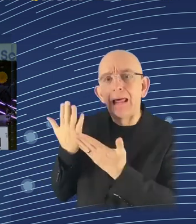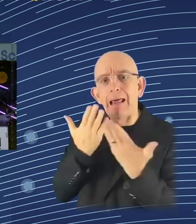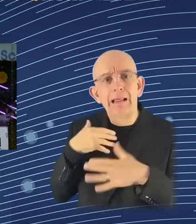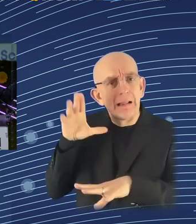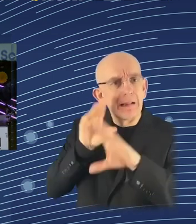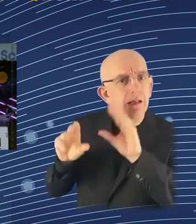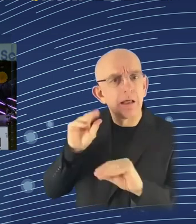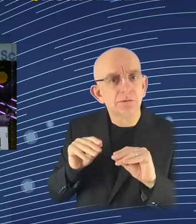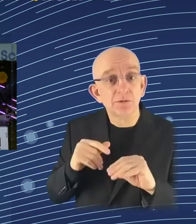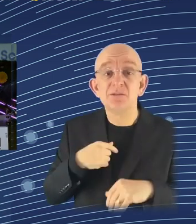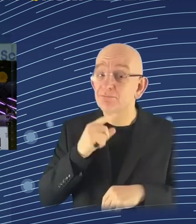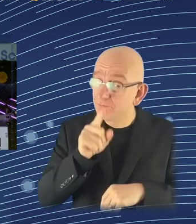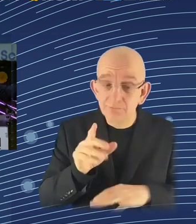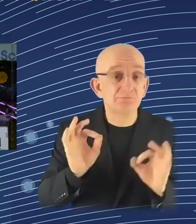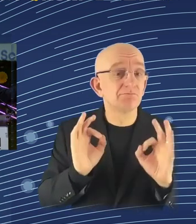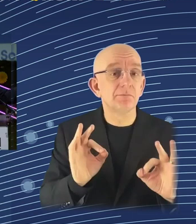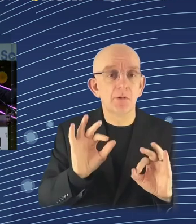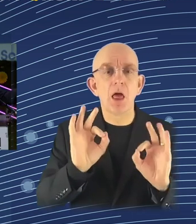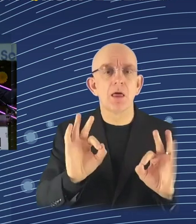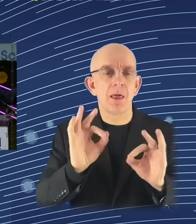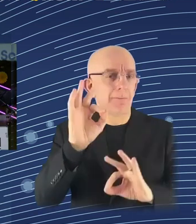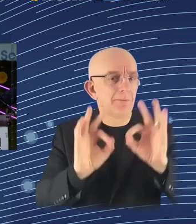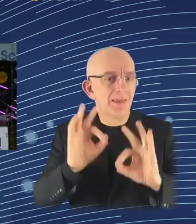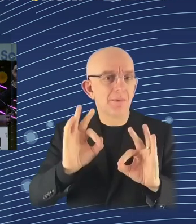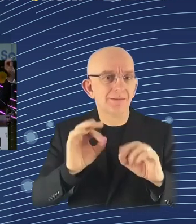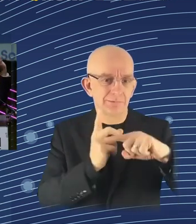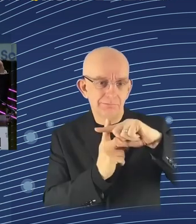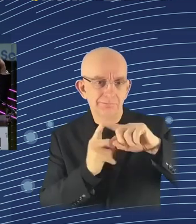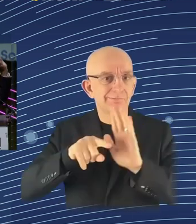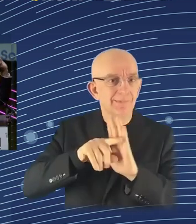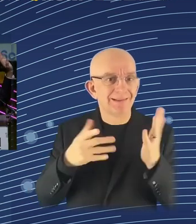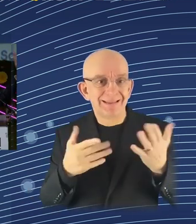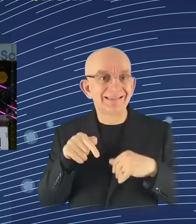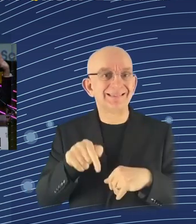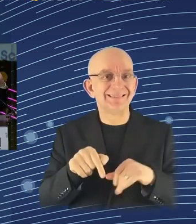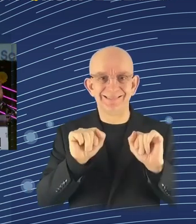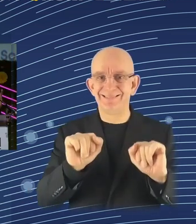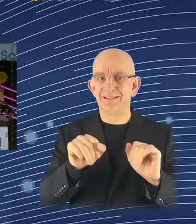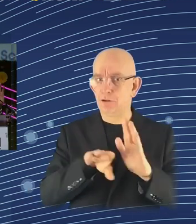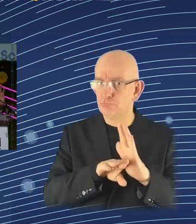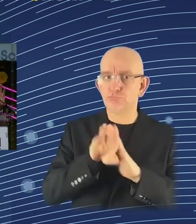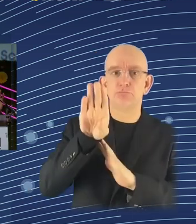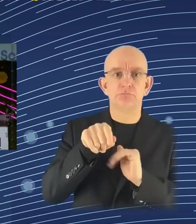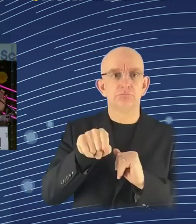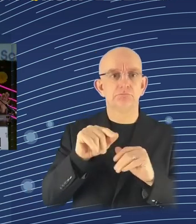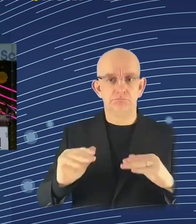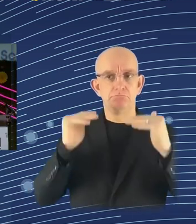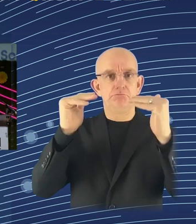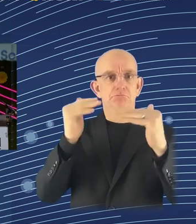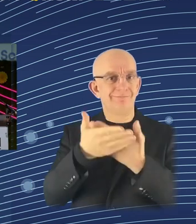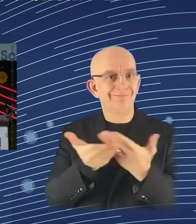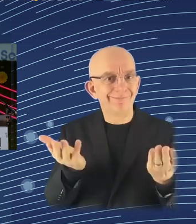range, learn some good language, good communication skills because you are going to need it whatever you do.